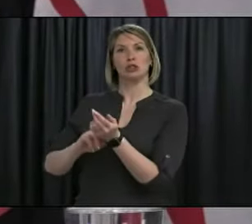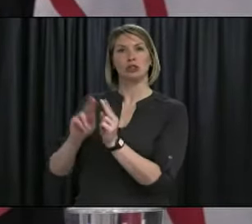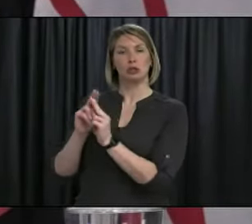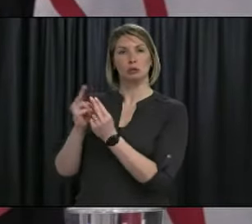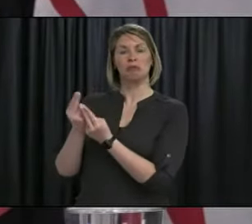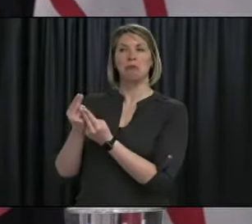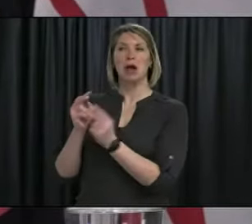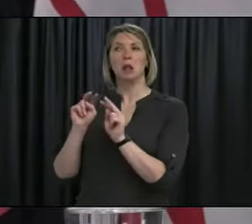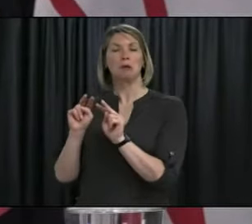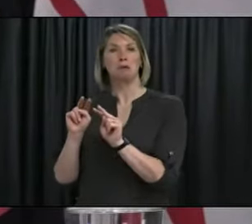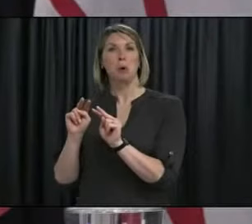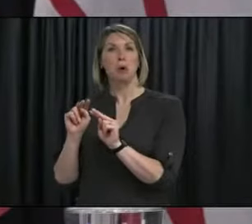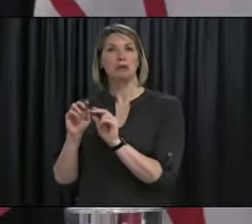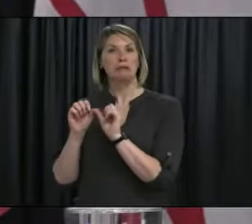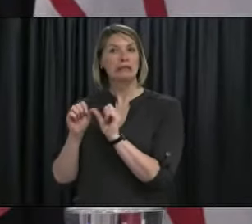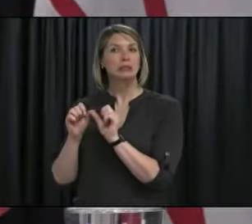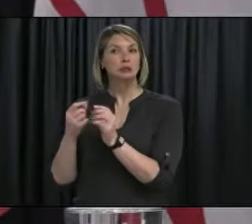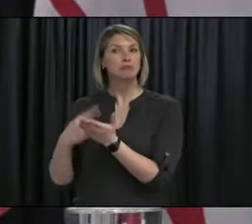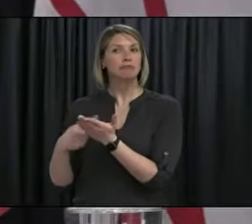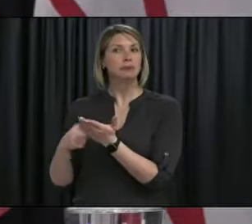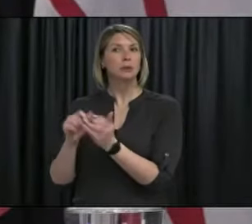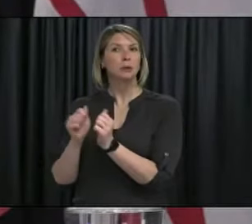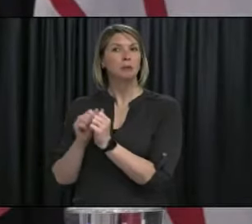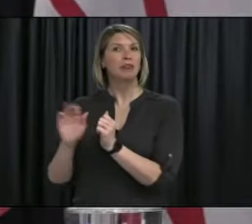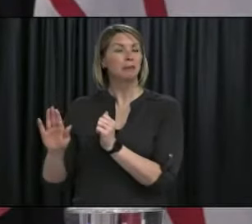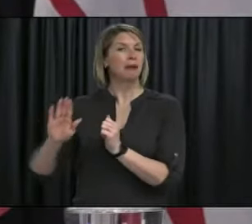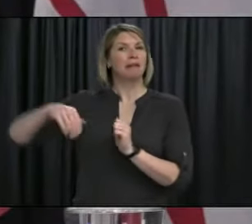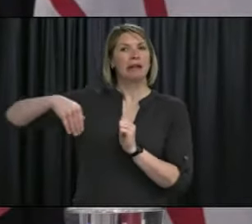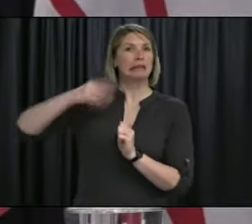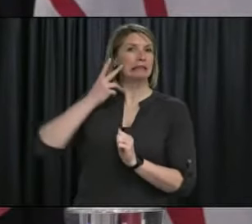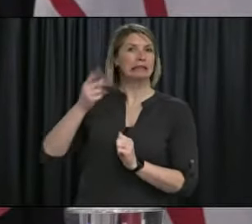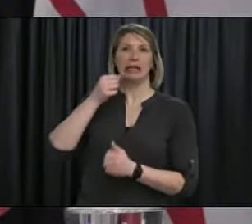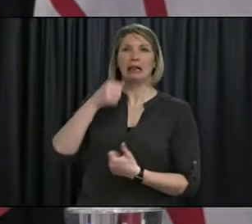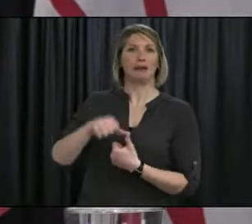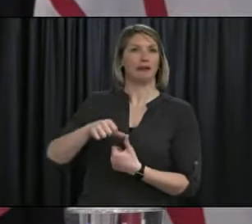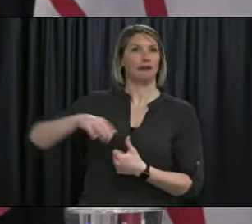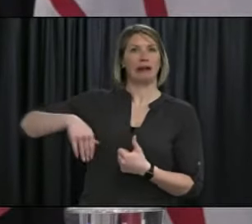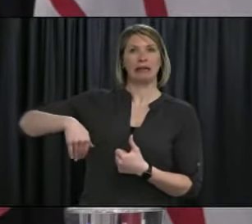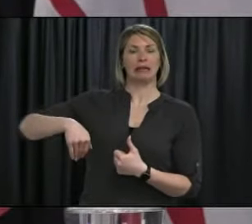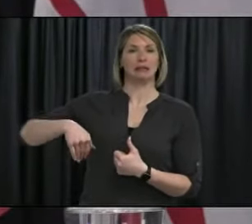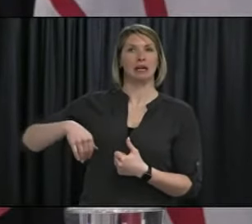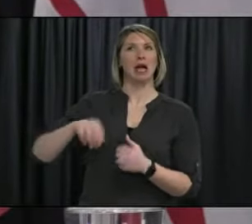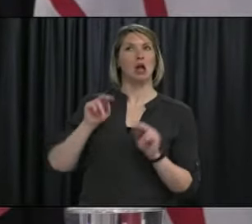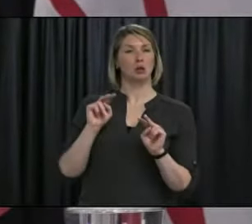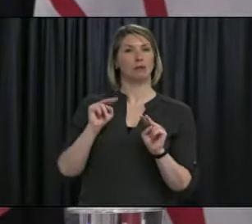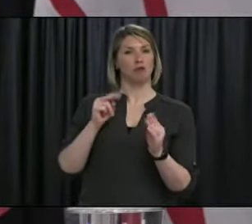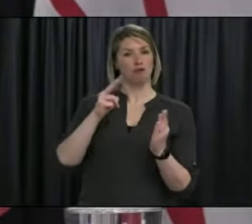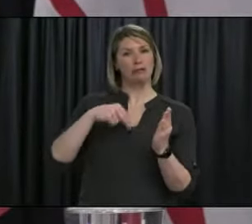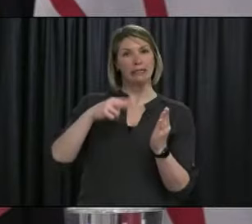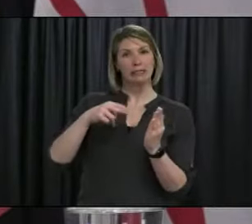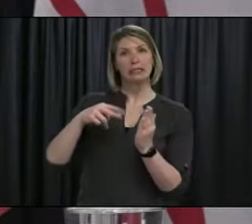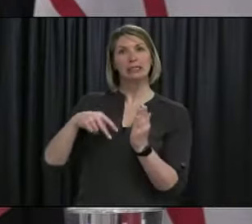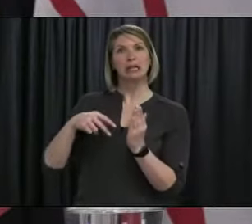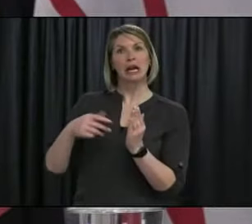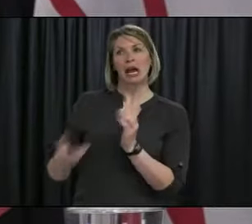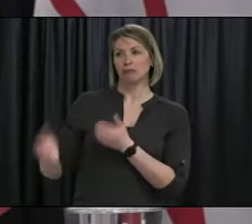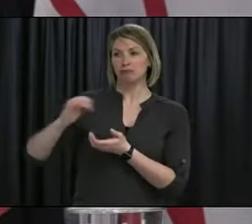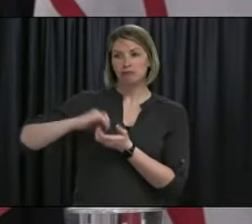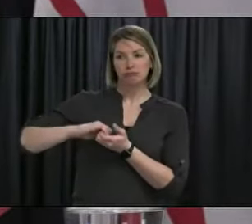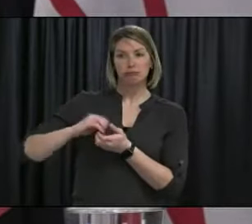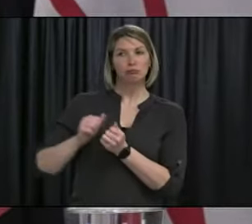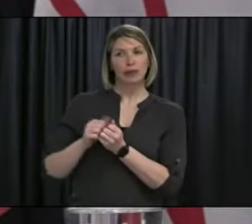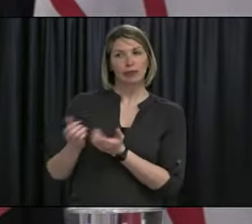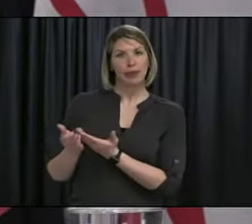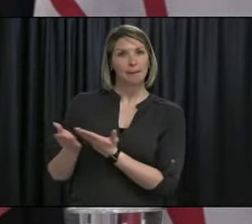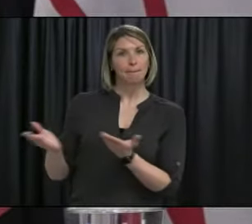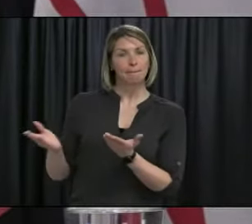good discussions into the future. have not, uh, seen that letter, uh, yet, but I look forward to reading it and, uh, and working with them into the future to